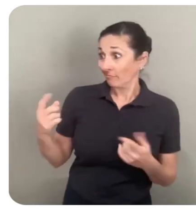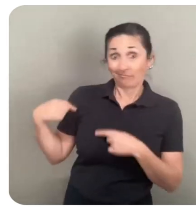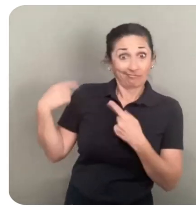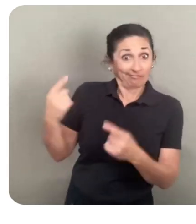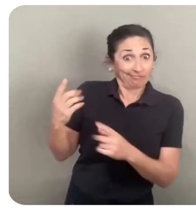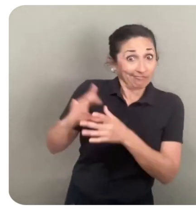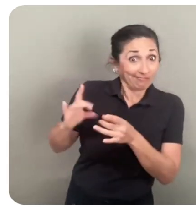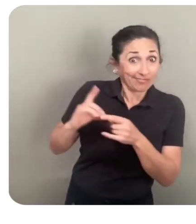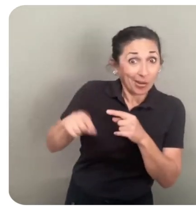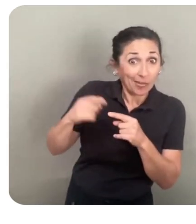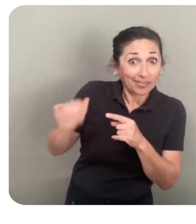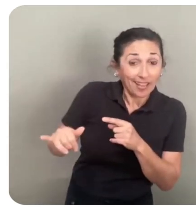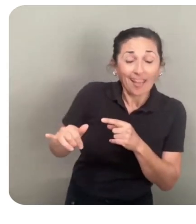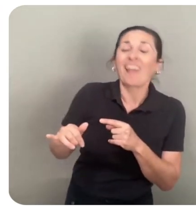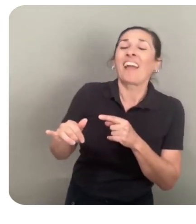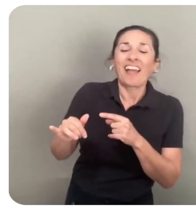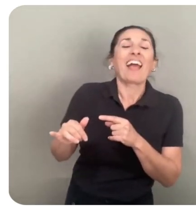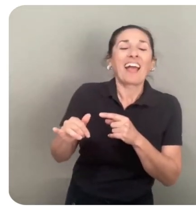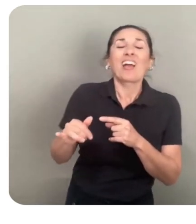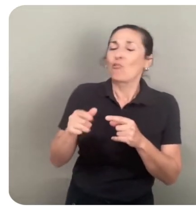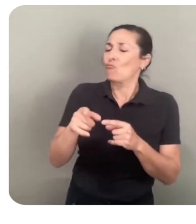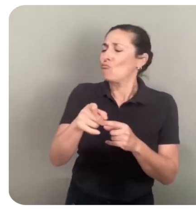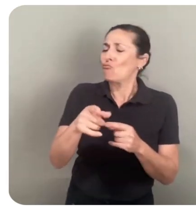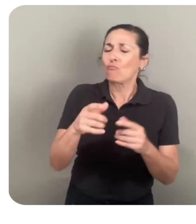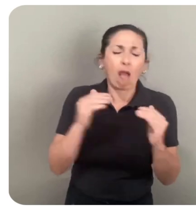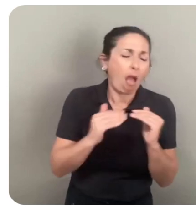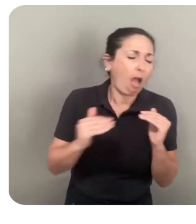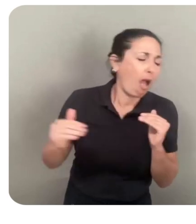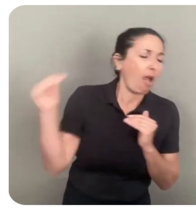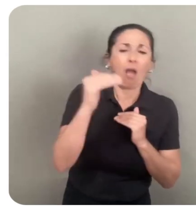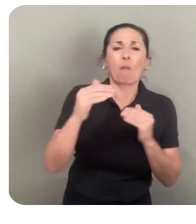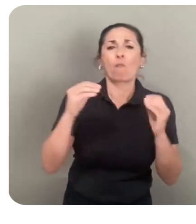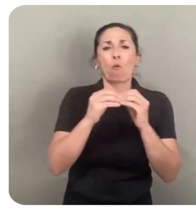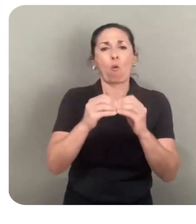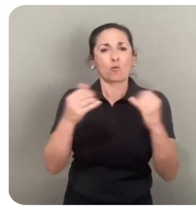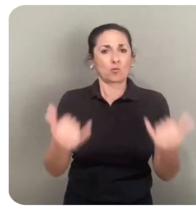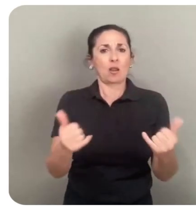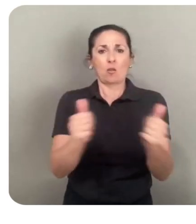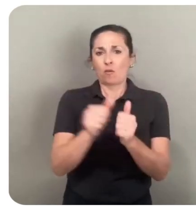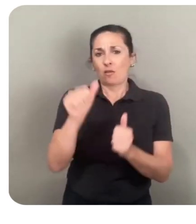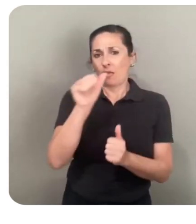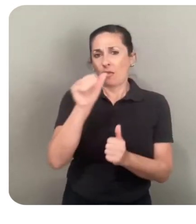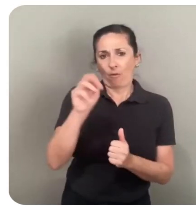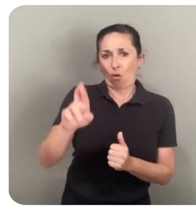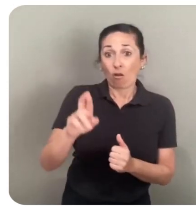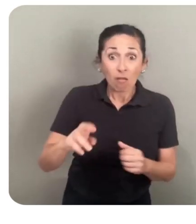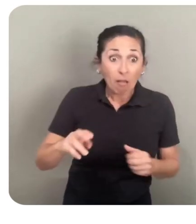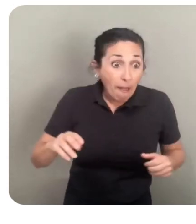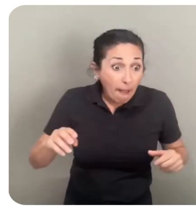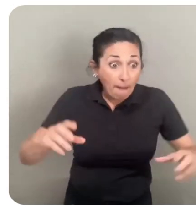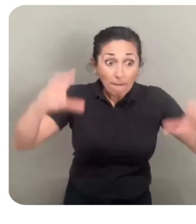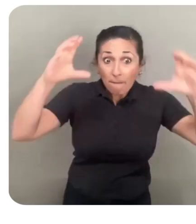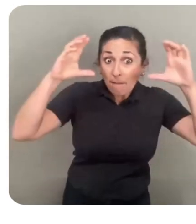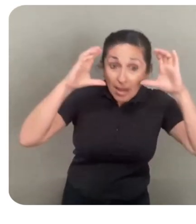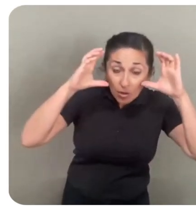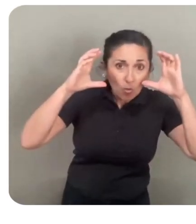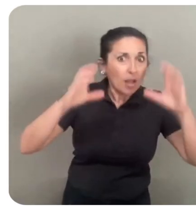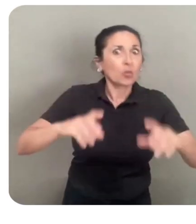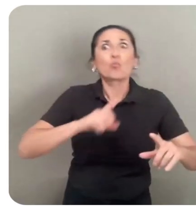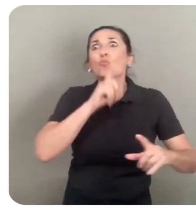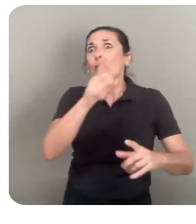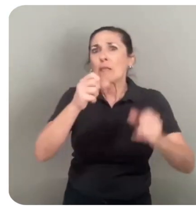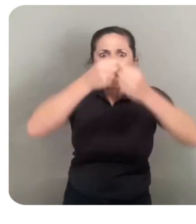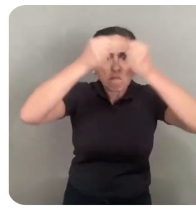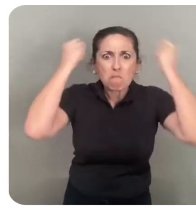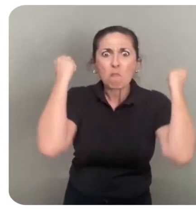covered, you can do so much more in mixed reality today. MetaQuest is truly multi-purpose for all types